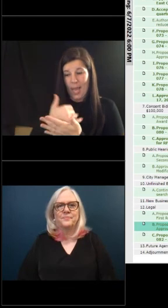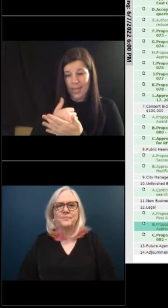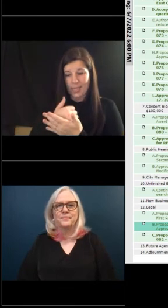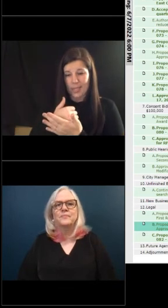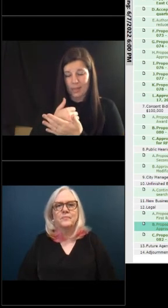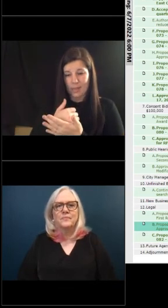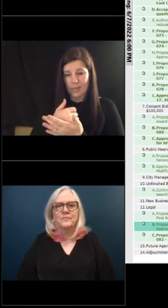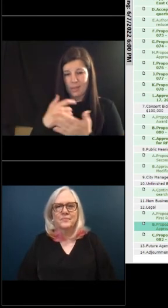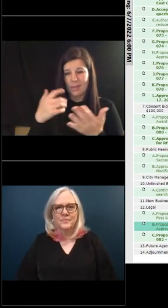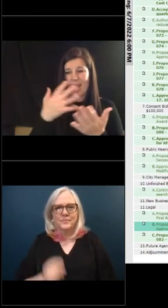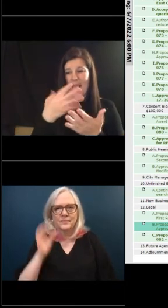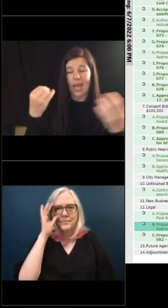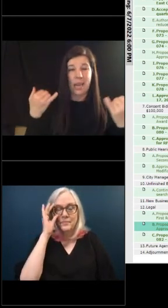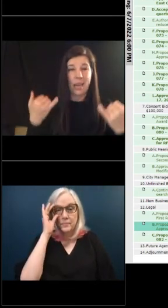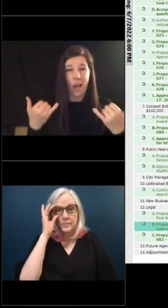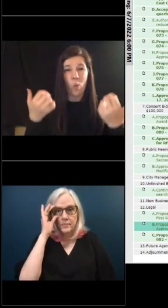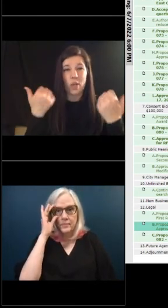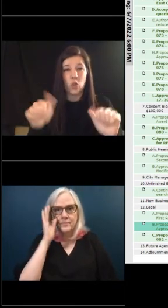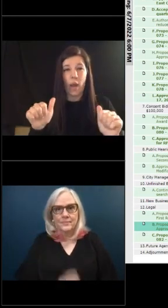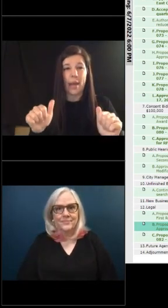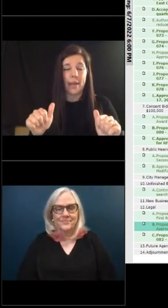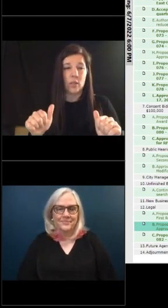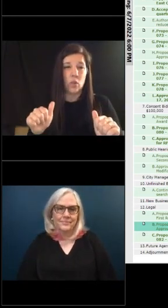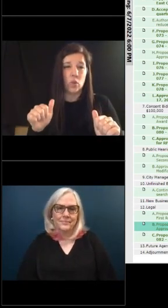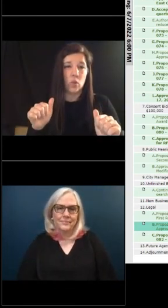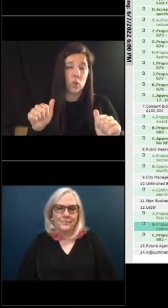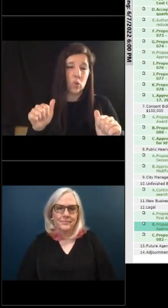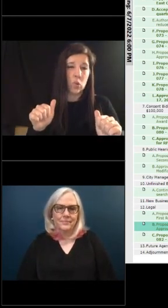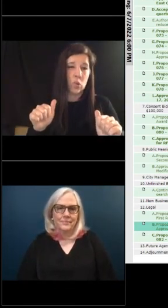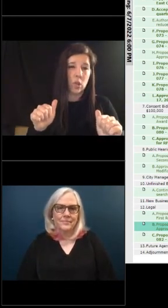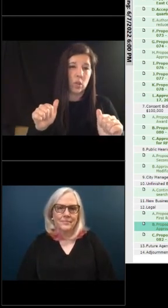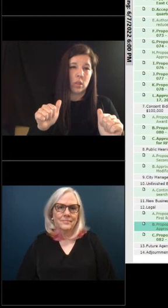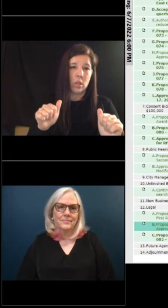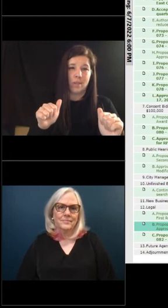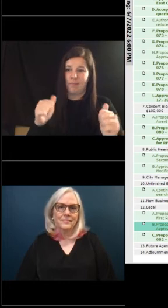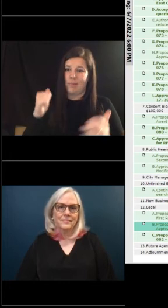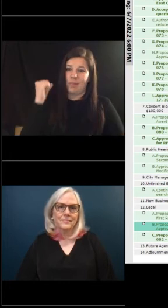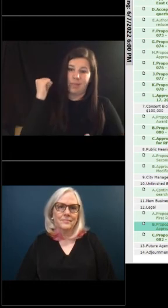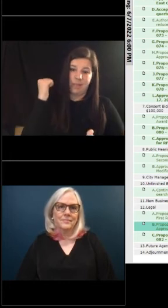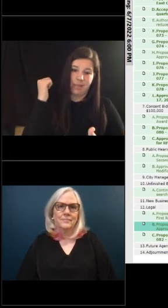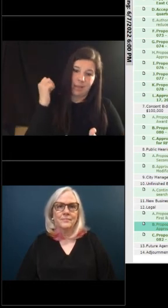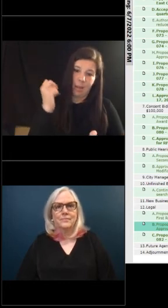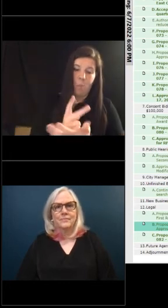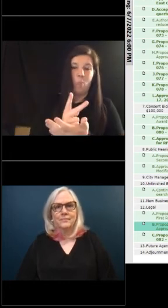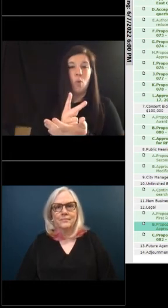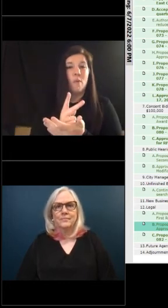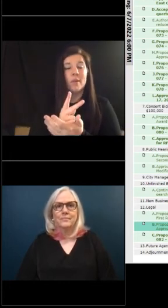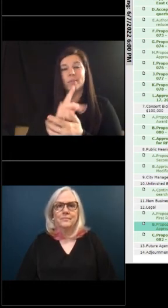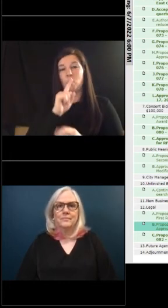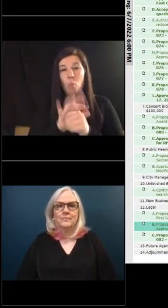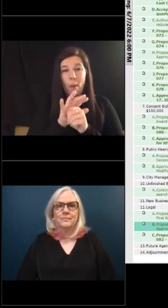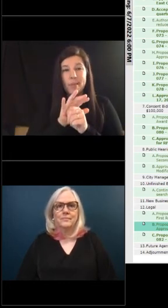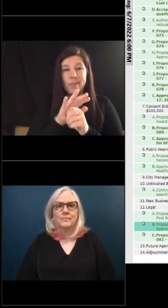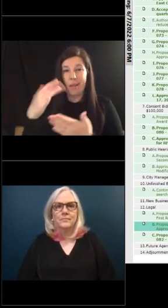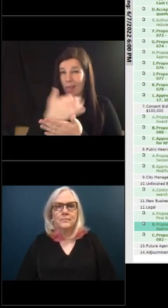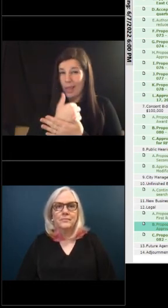trying to put it where it is more of a guaranteed collection is that why we're going this